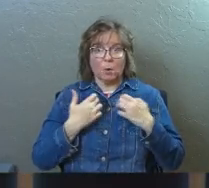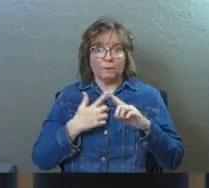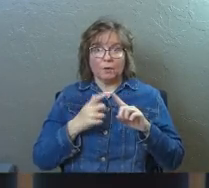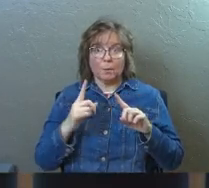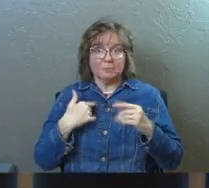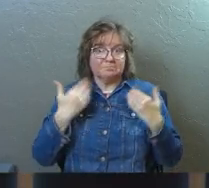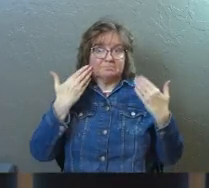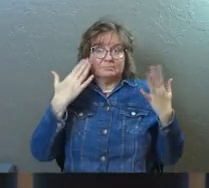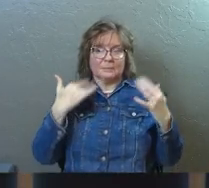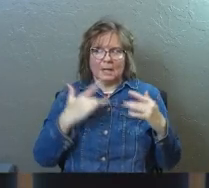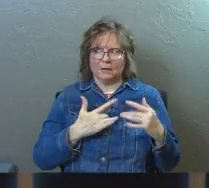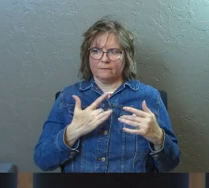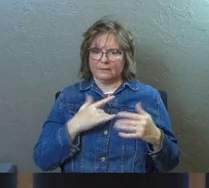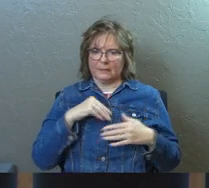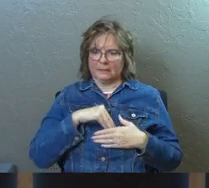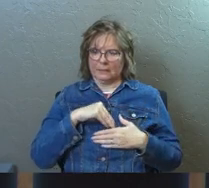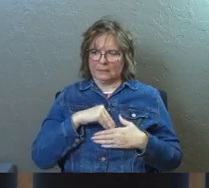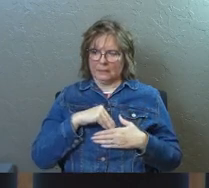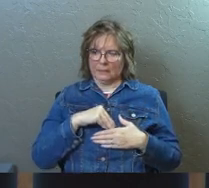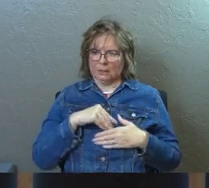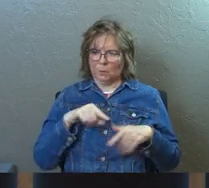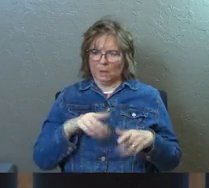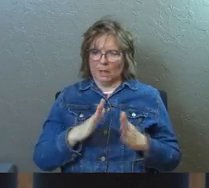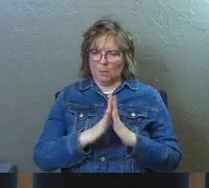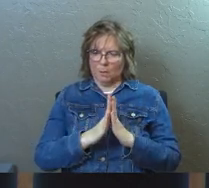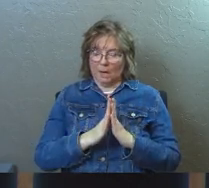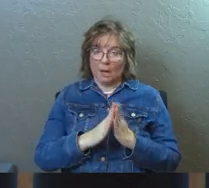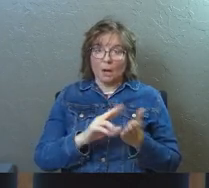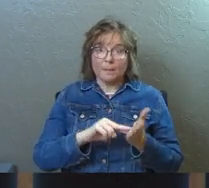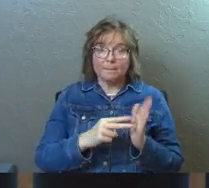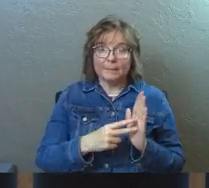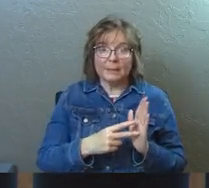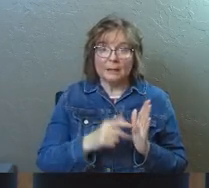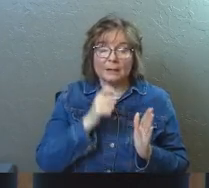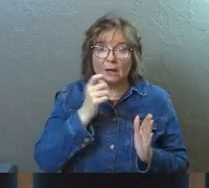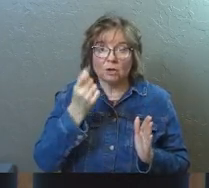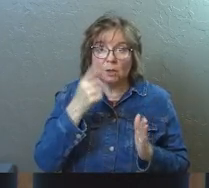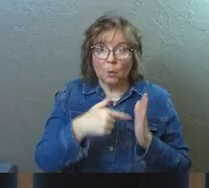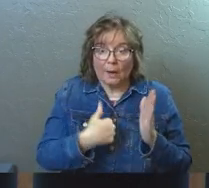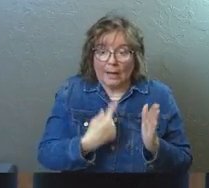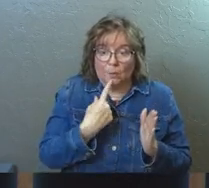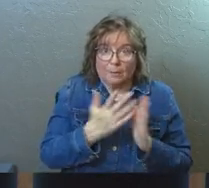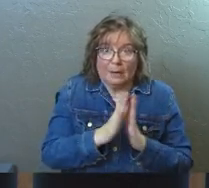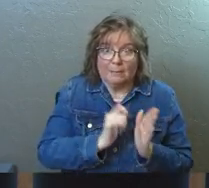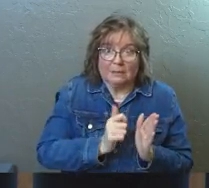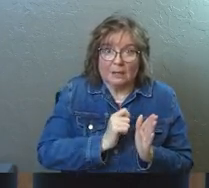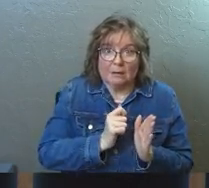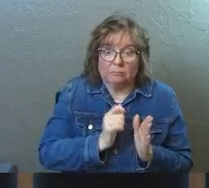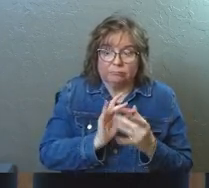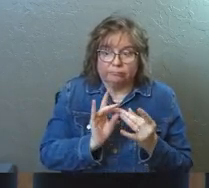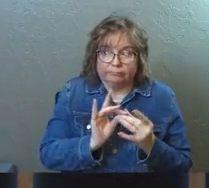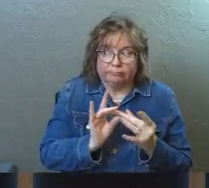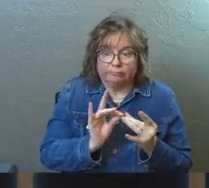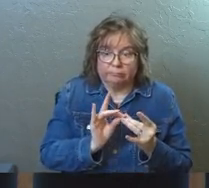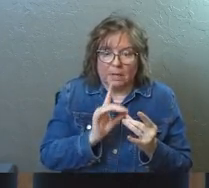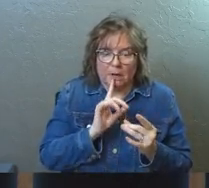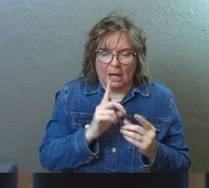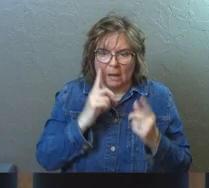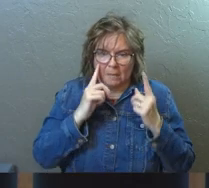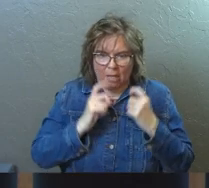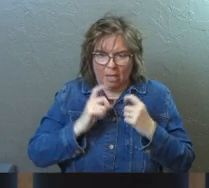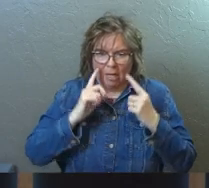I was beginning to feel things in that prayer while I was praying out loud, not knowing what the words were. And I'm literally